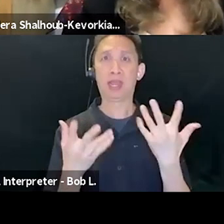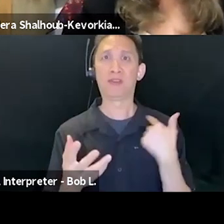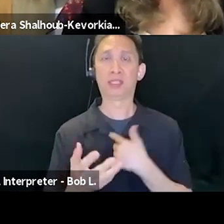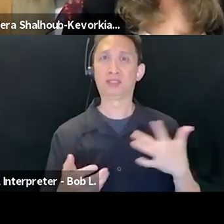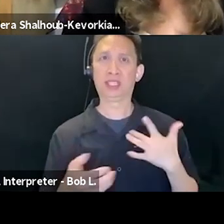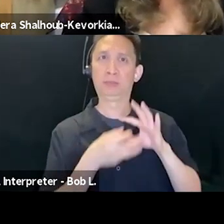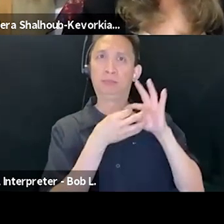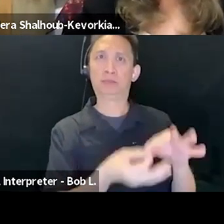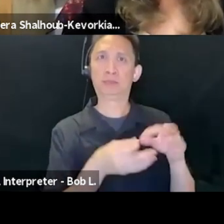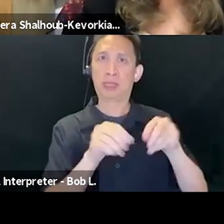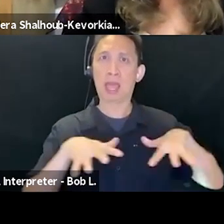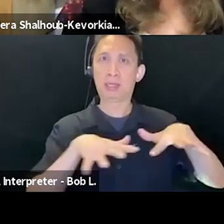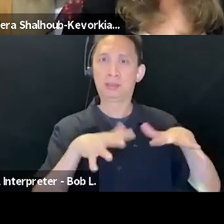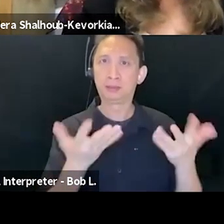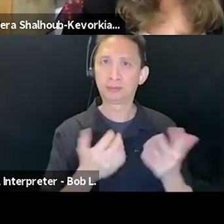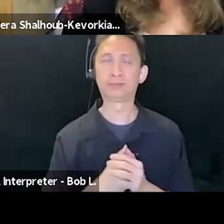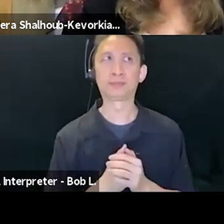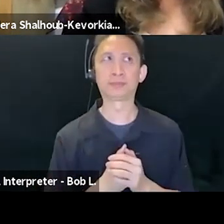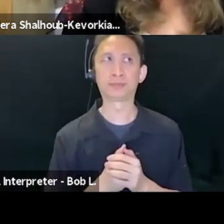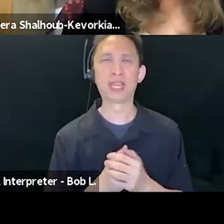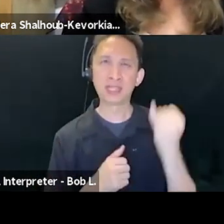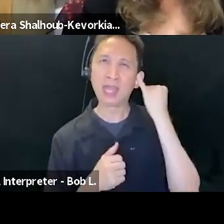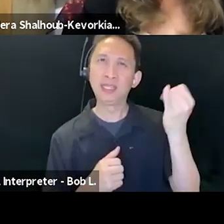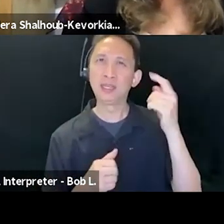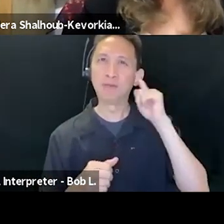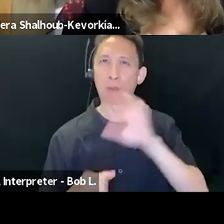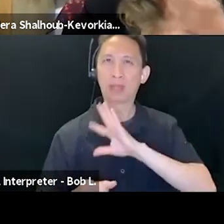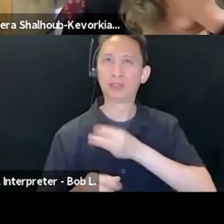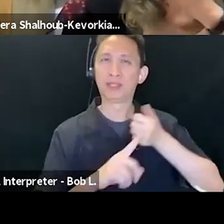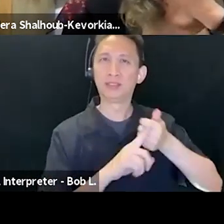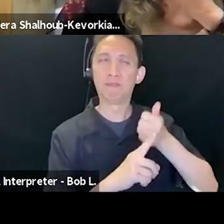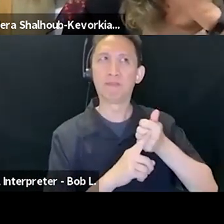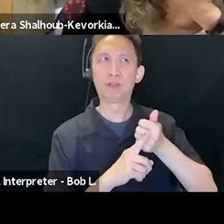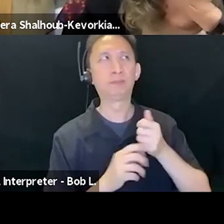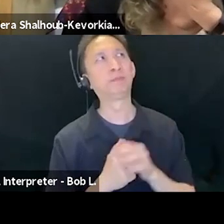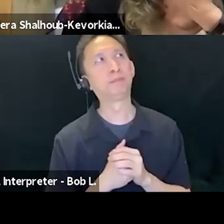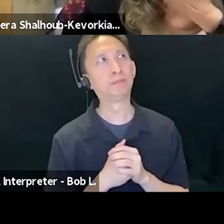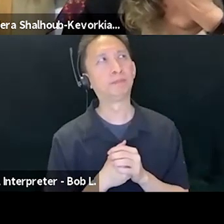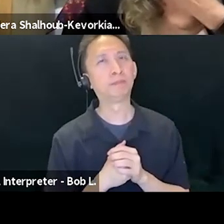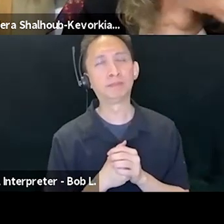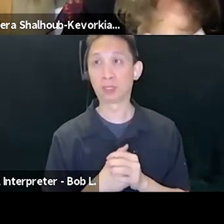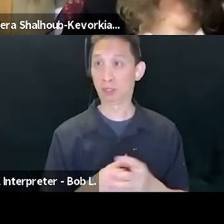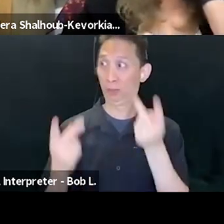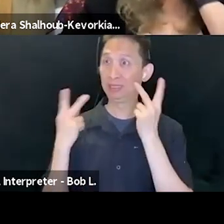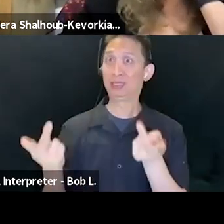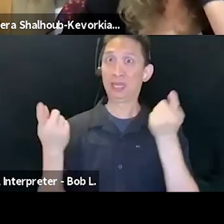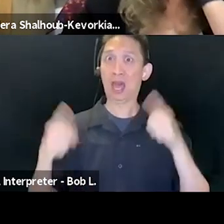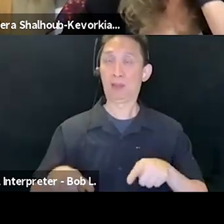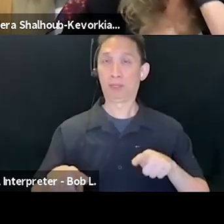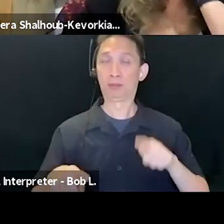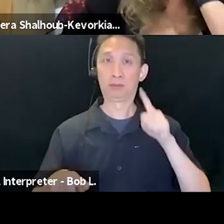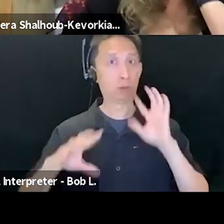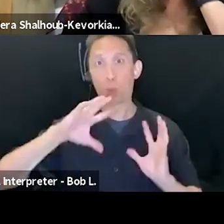But that idea of Palestine is something that, that, that we can see at work in the world all around us in so many, in